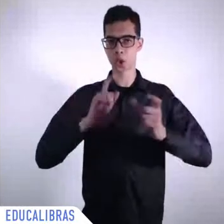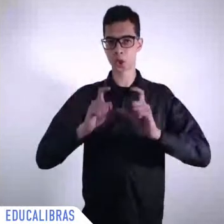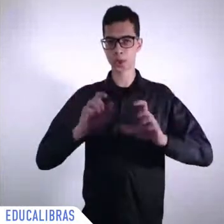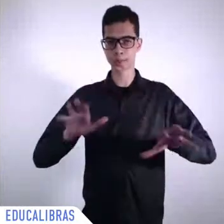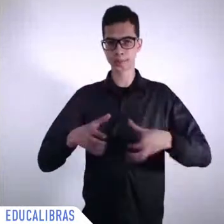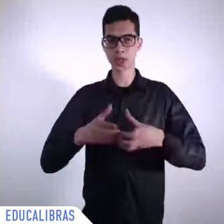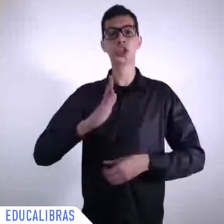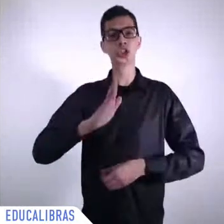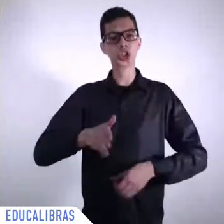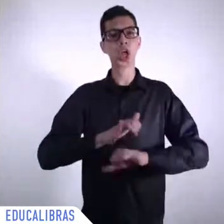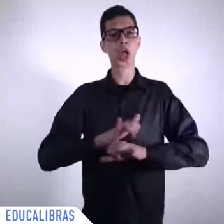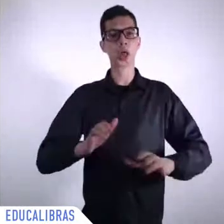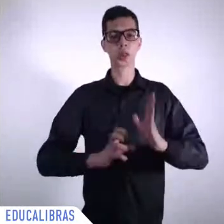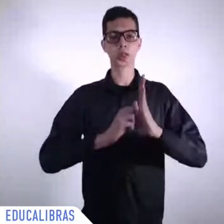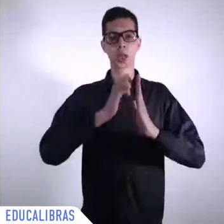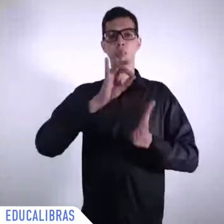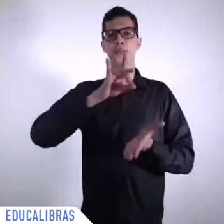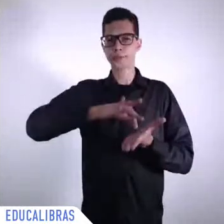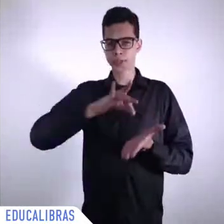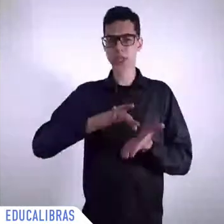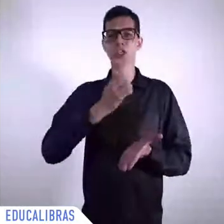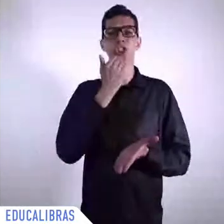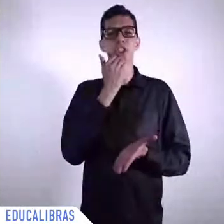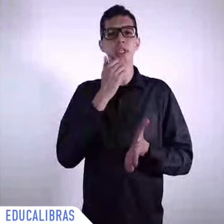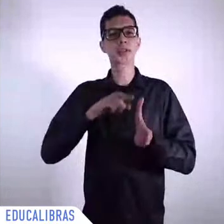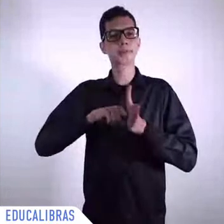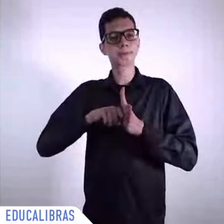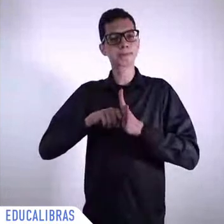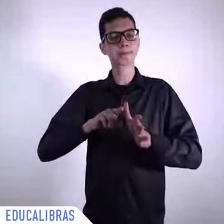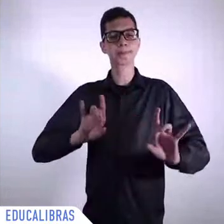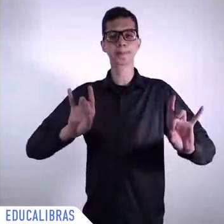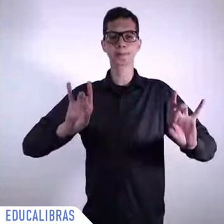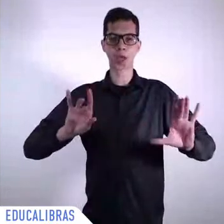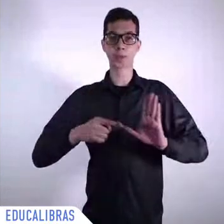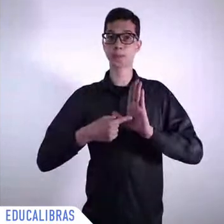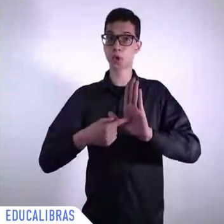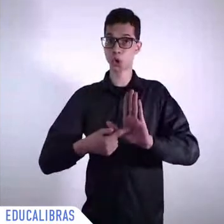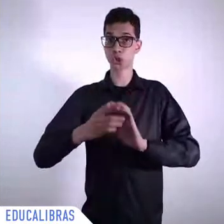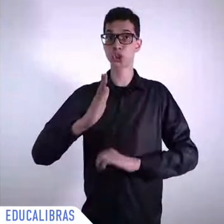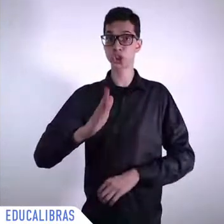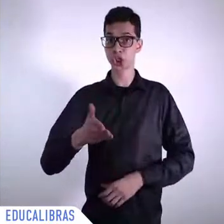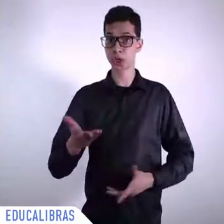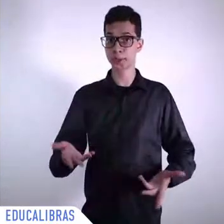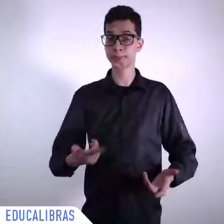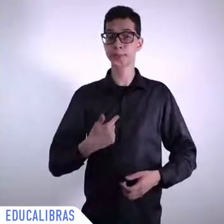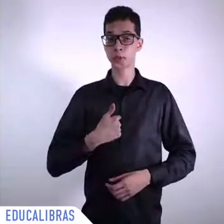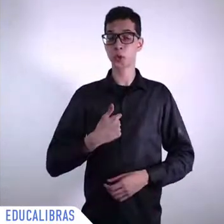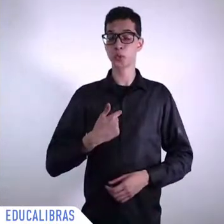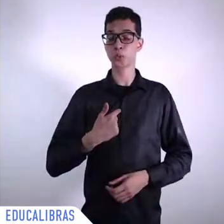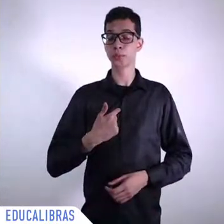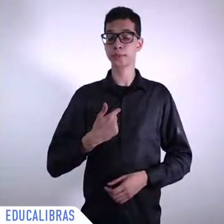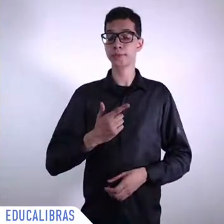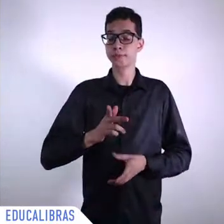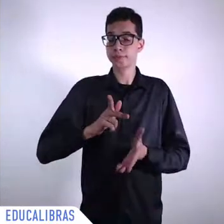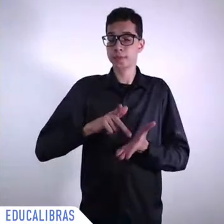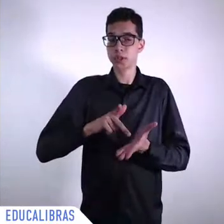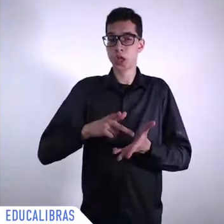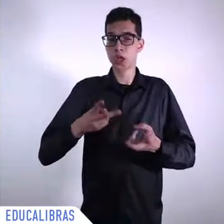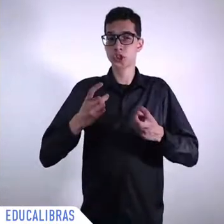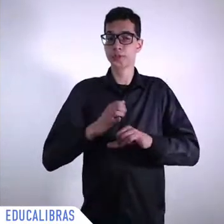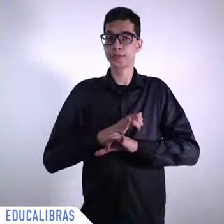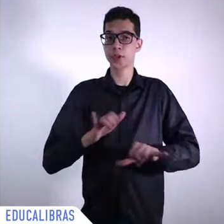and I think this is a true leadership when we speak about something that is vital for humanity